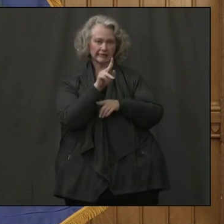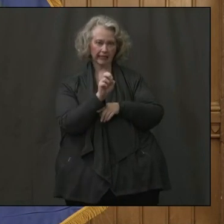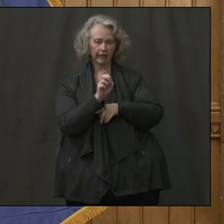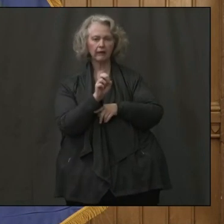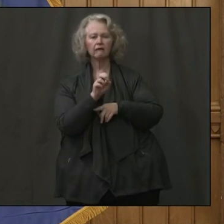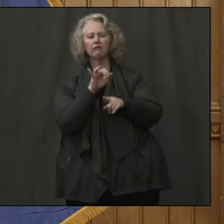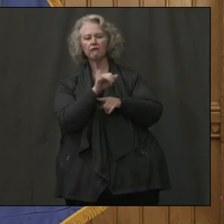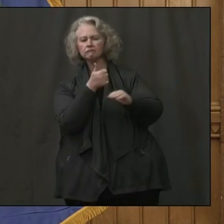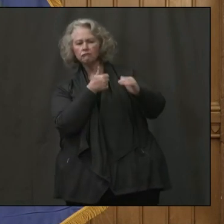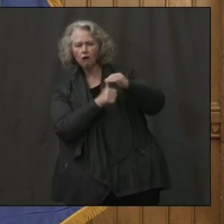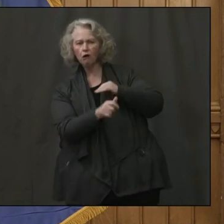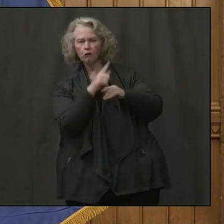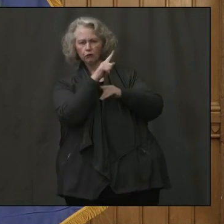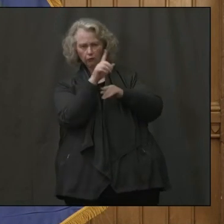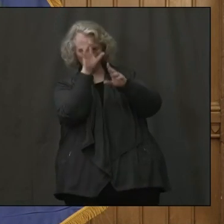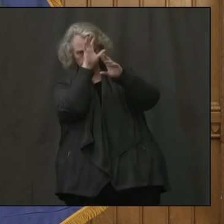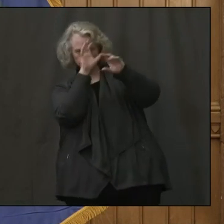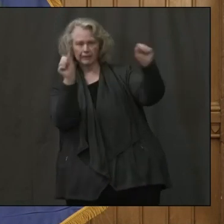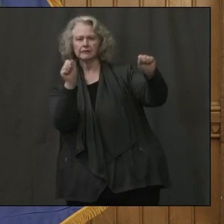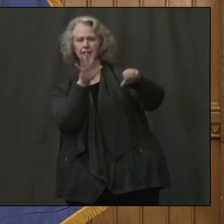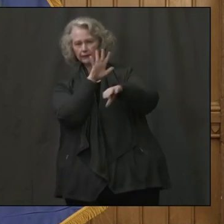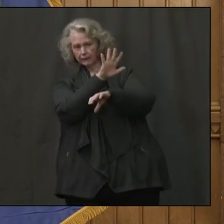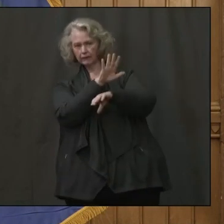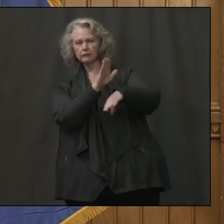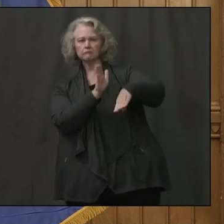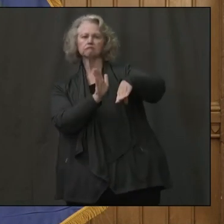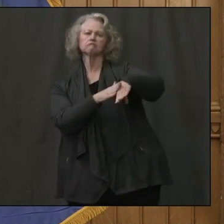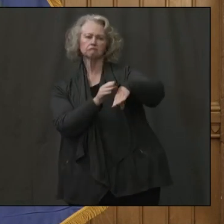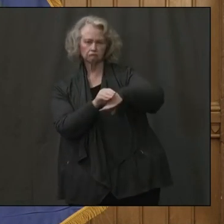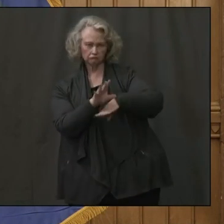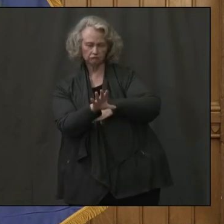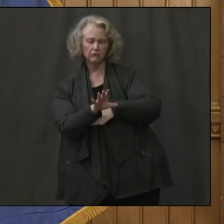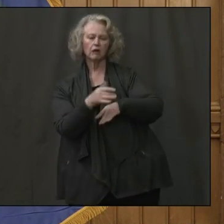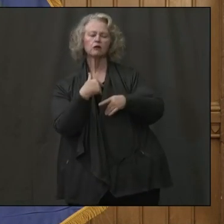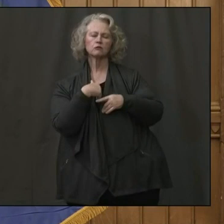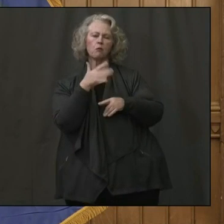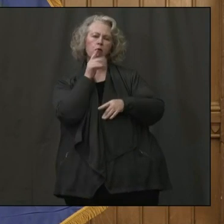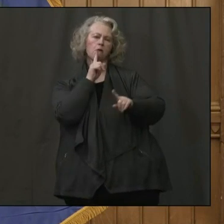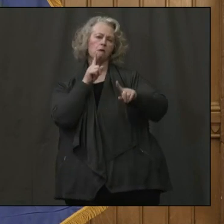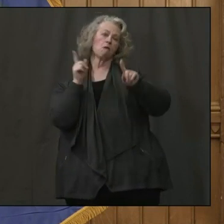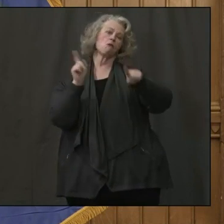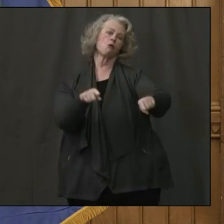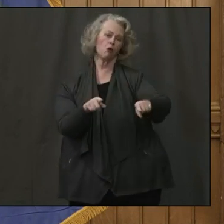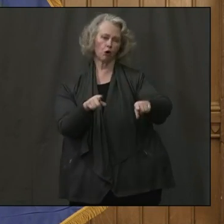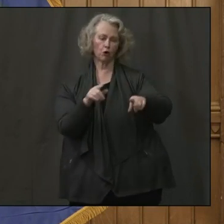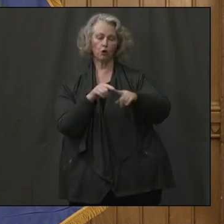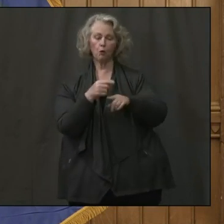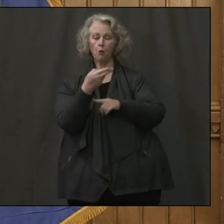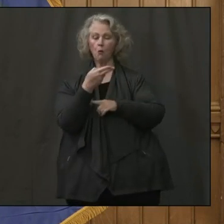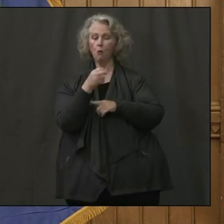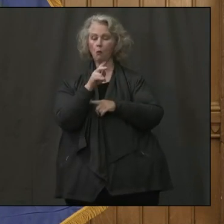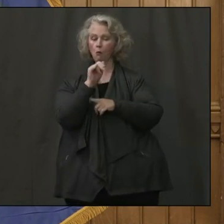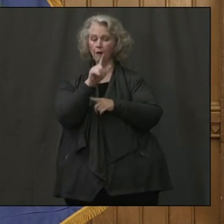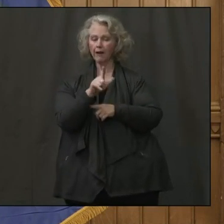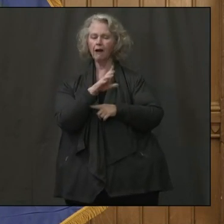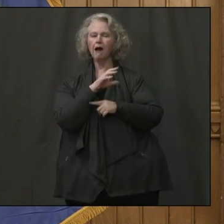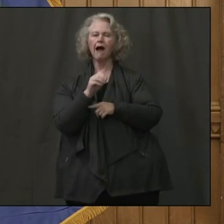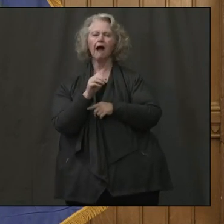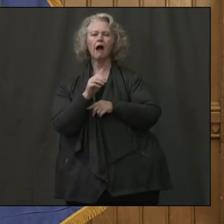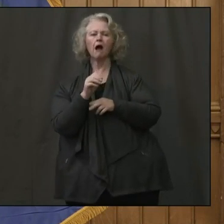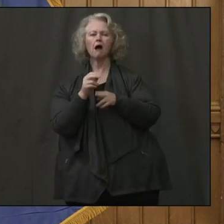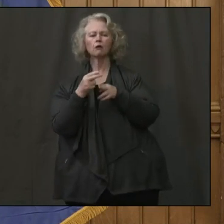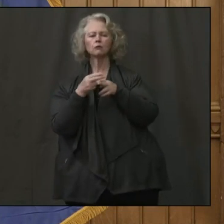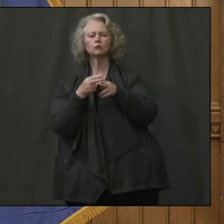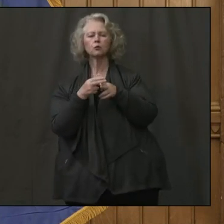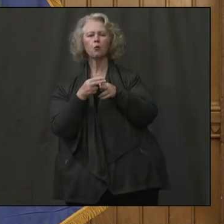advisory. So we're going to issue an executive order that says hotels and short term rentals